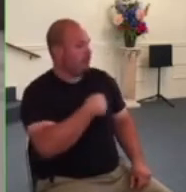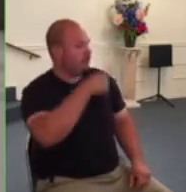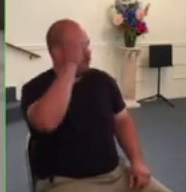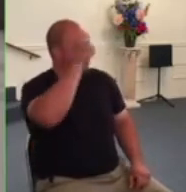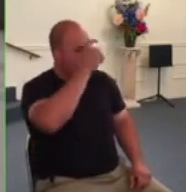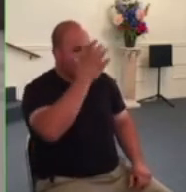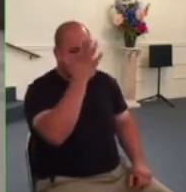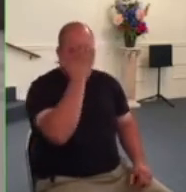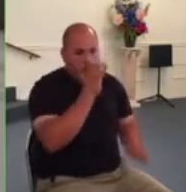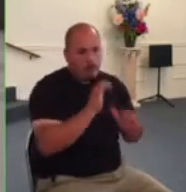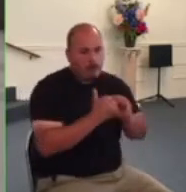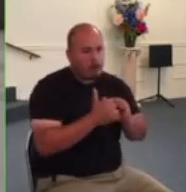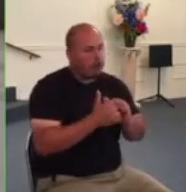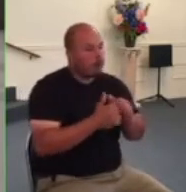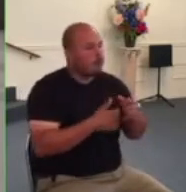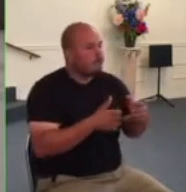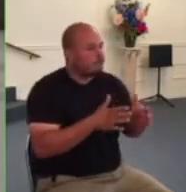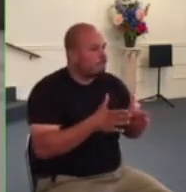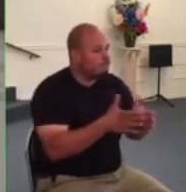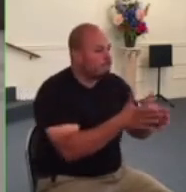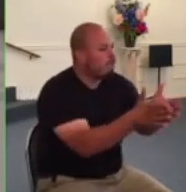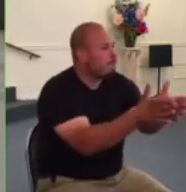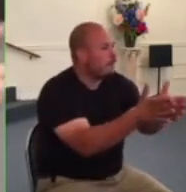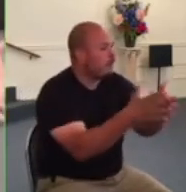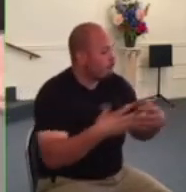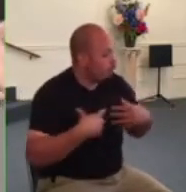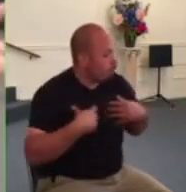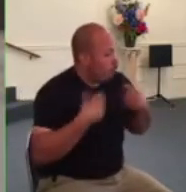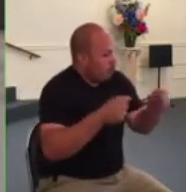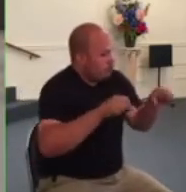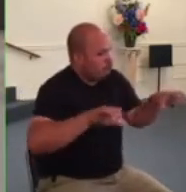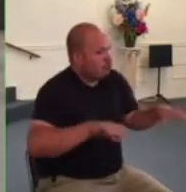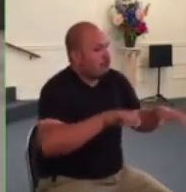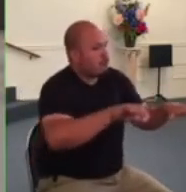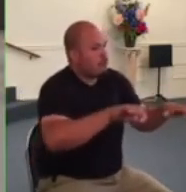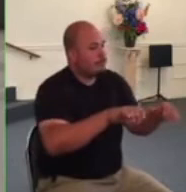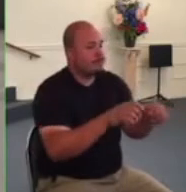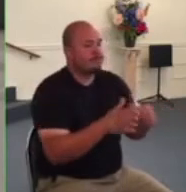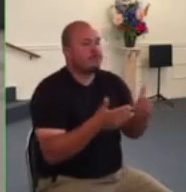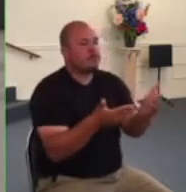courage to do it and may he bless you today let's pray together